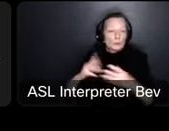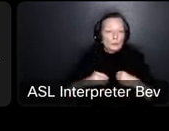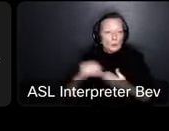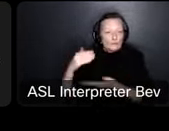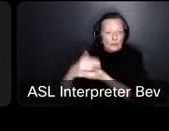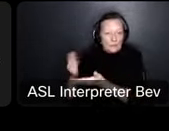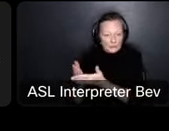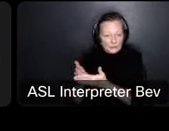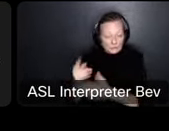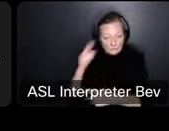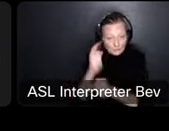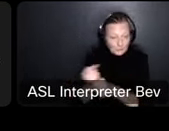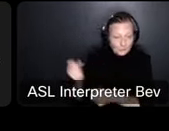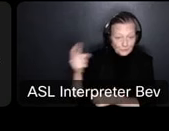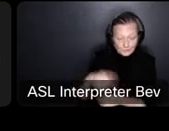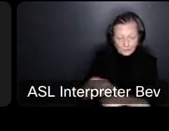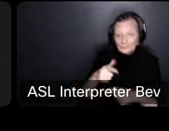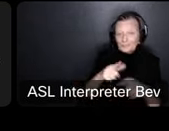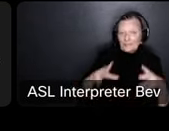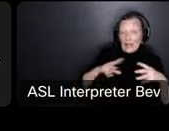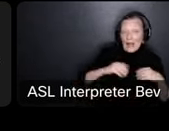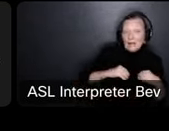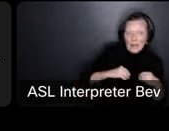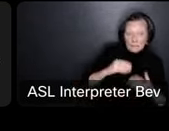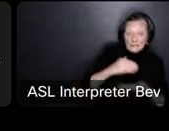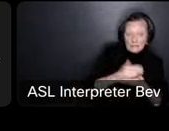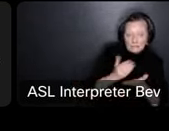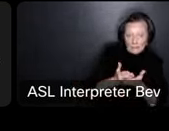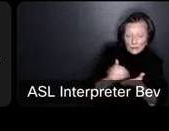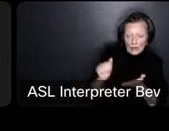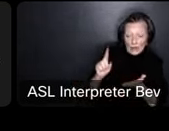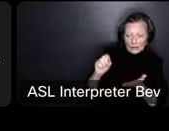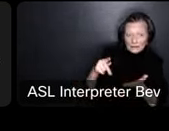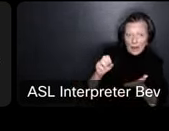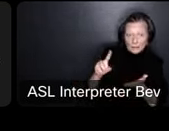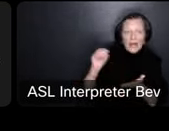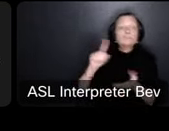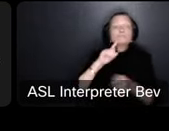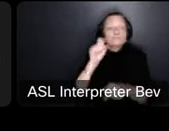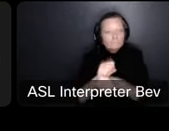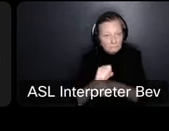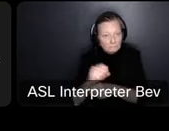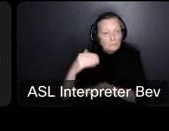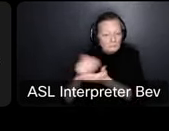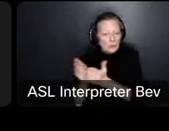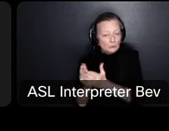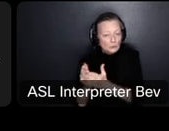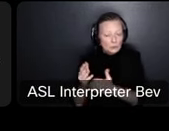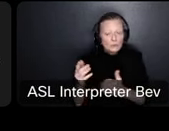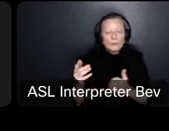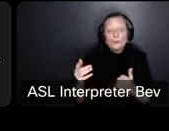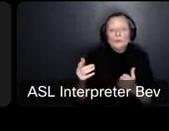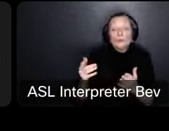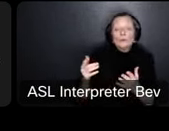one note on the difference between an adopted and a realized budget when when i do the budgeting and when we adopt a budget the